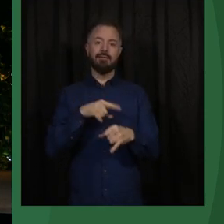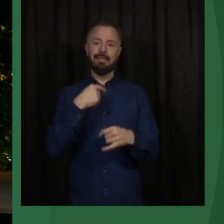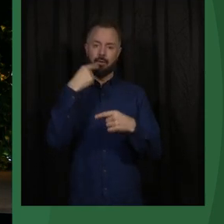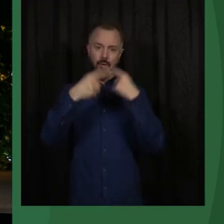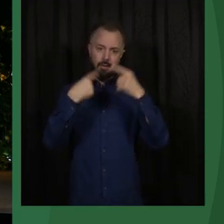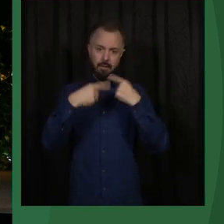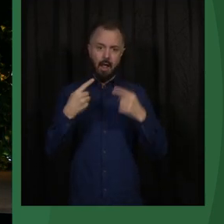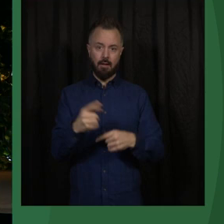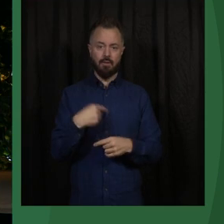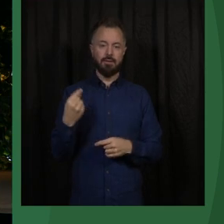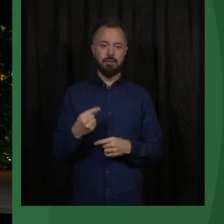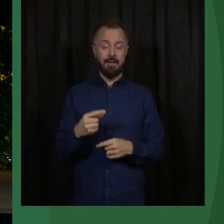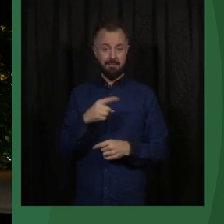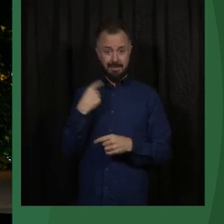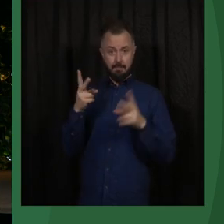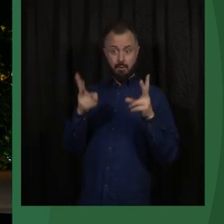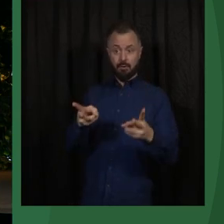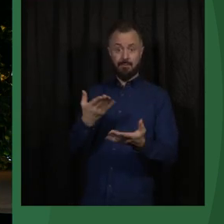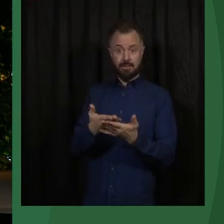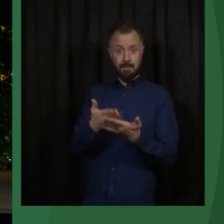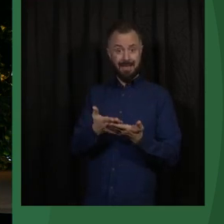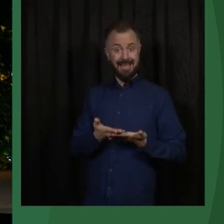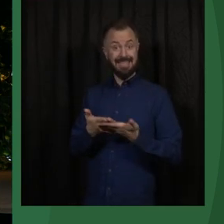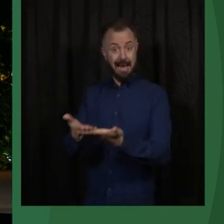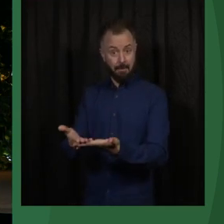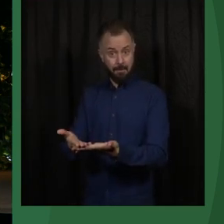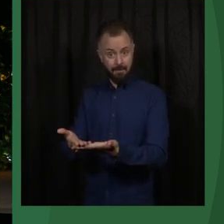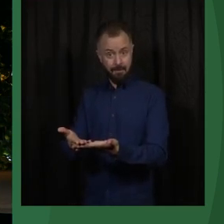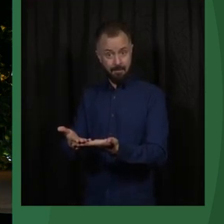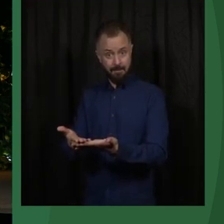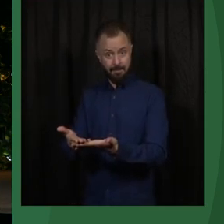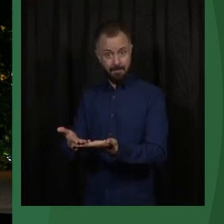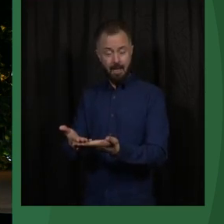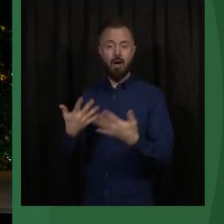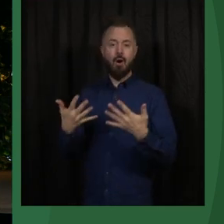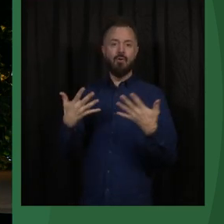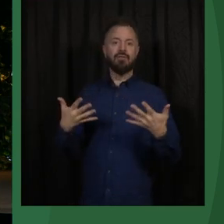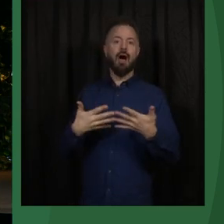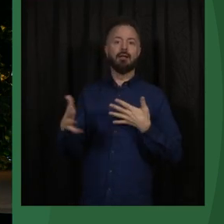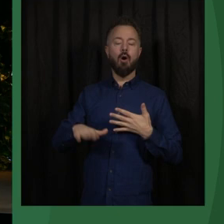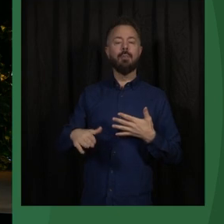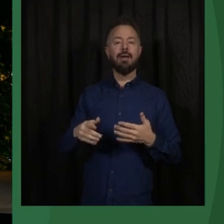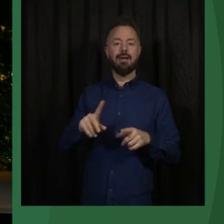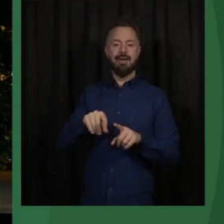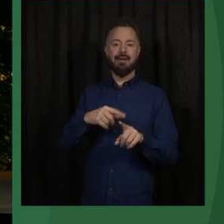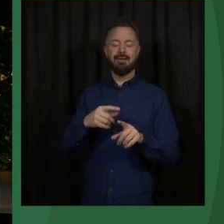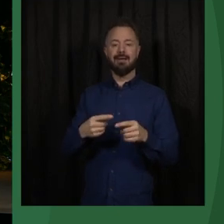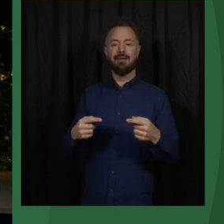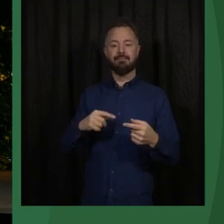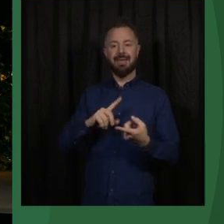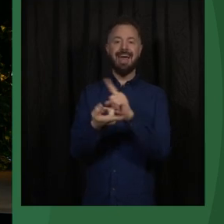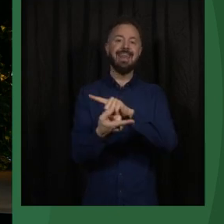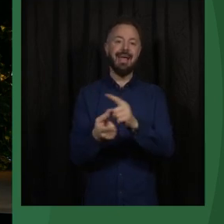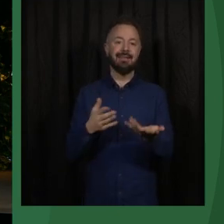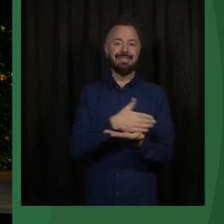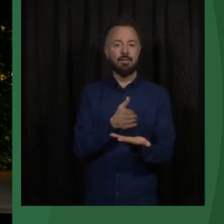We're using aid. It's often more about redistribution. A country like